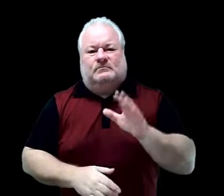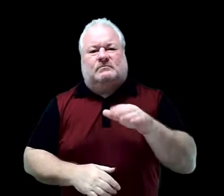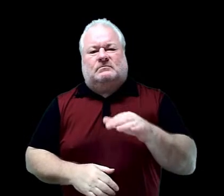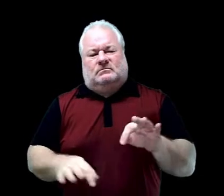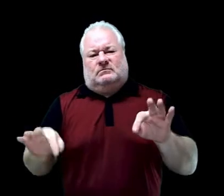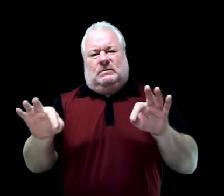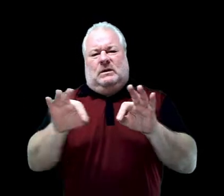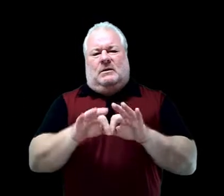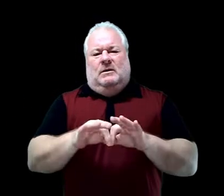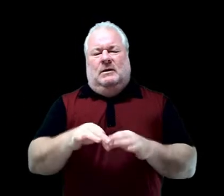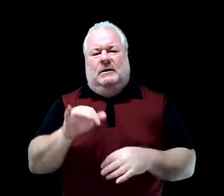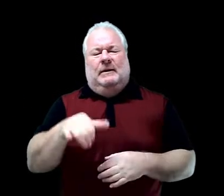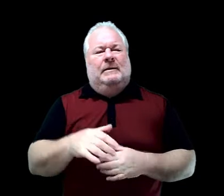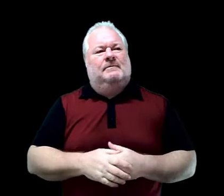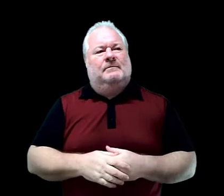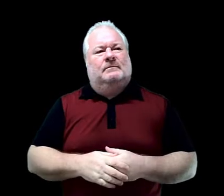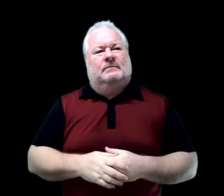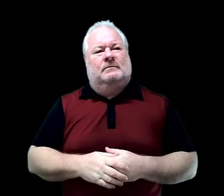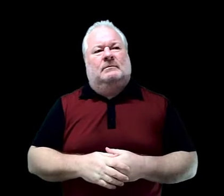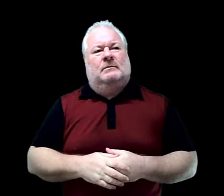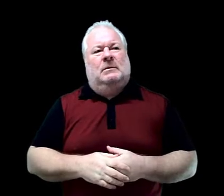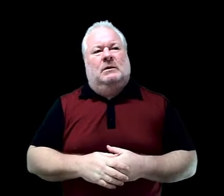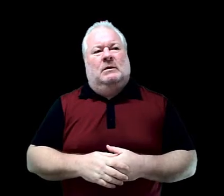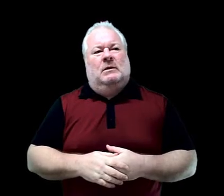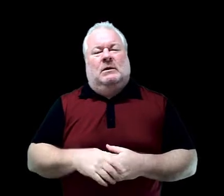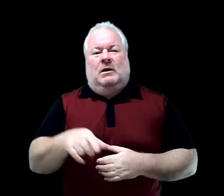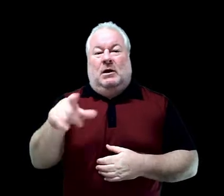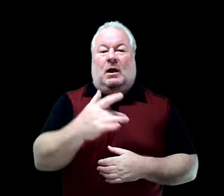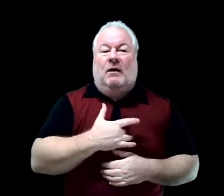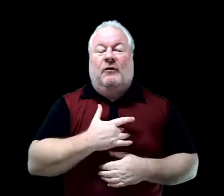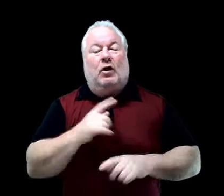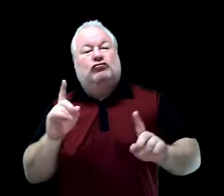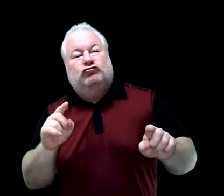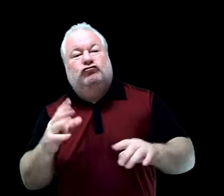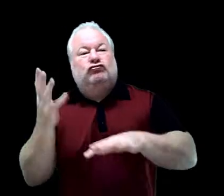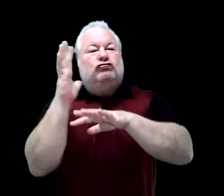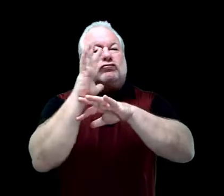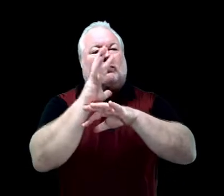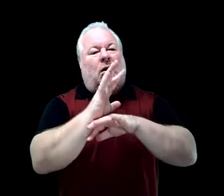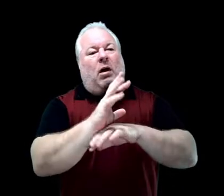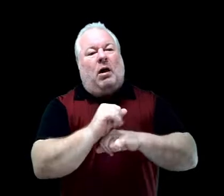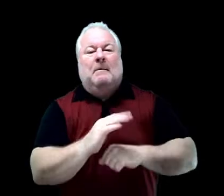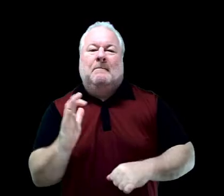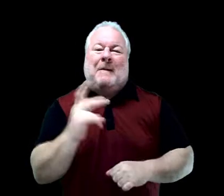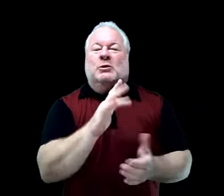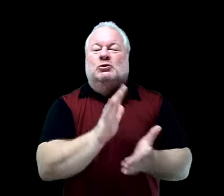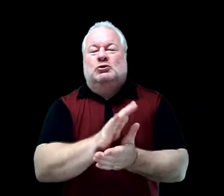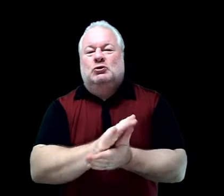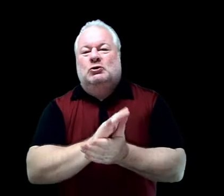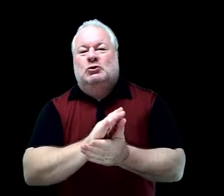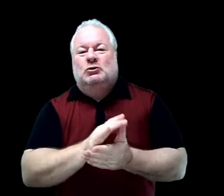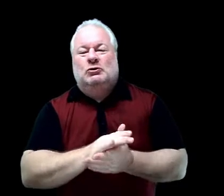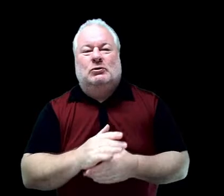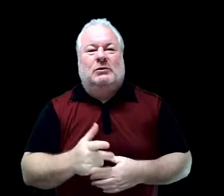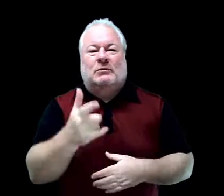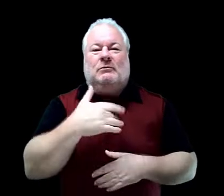It's very important to know that even though we might be getting comfortable being here in in-person instruction,